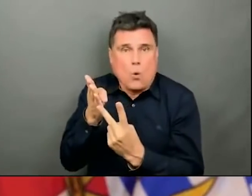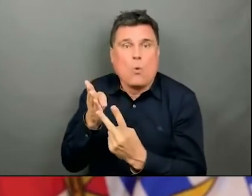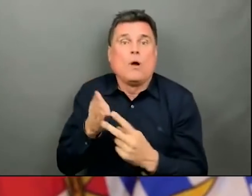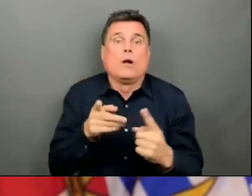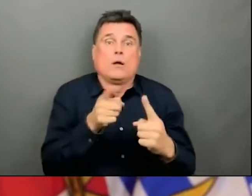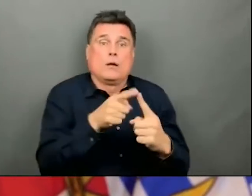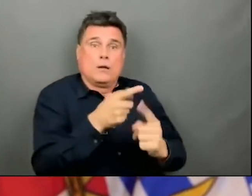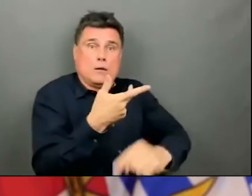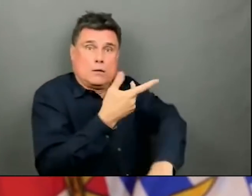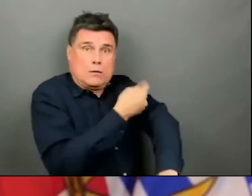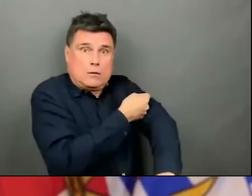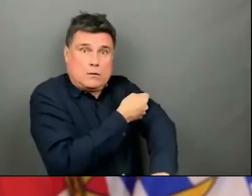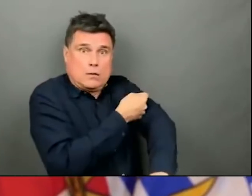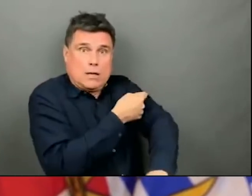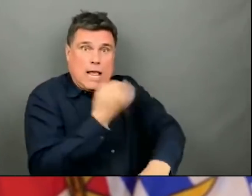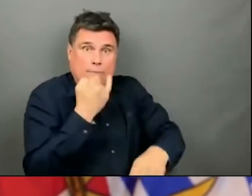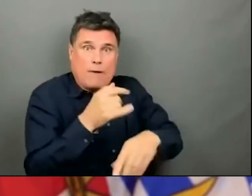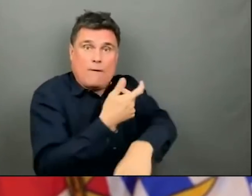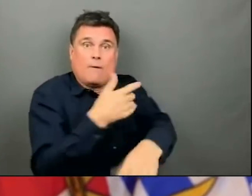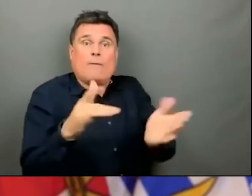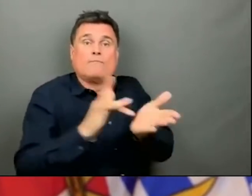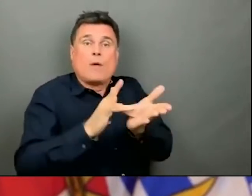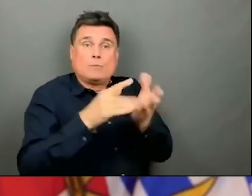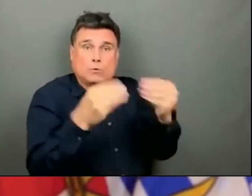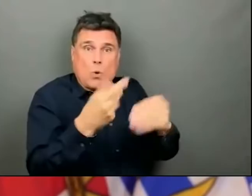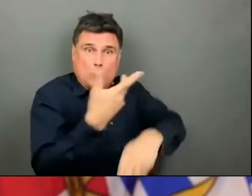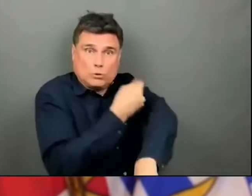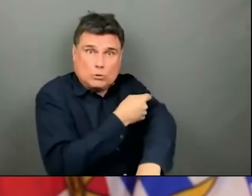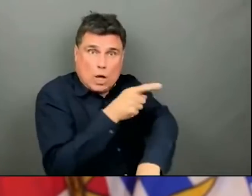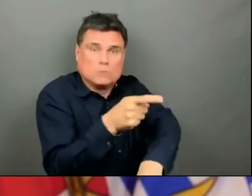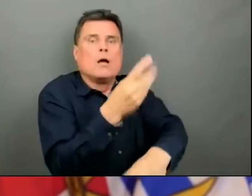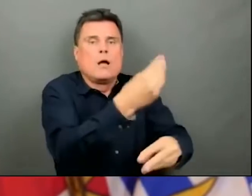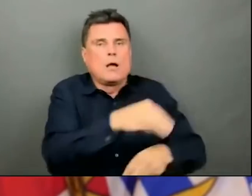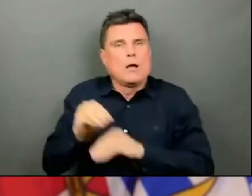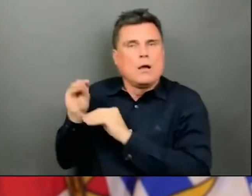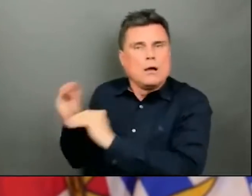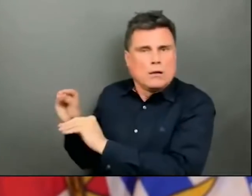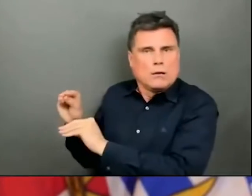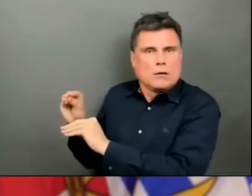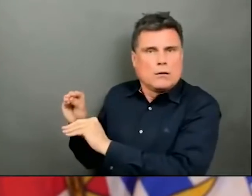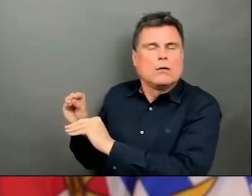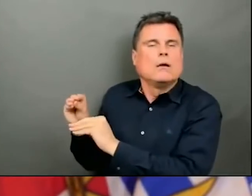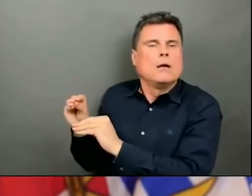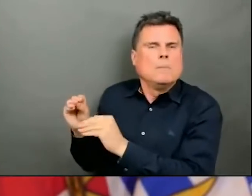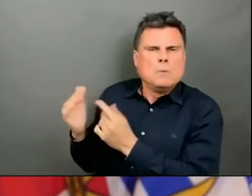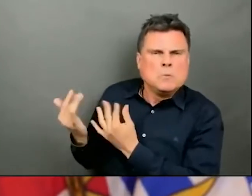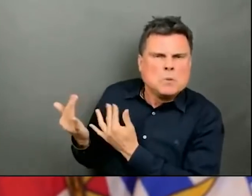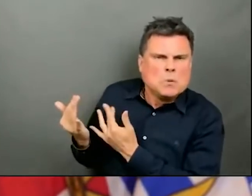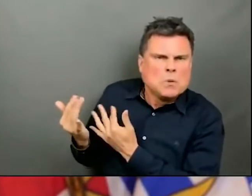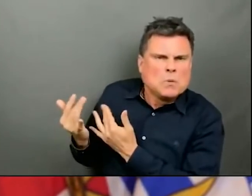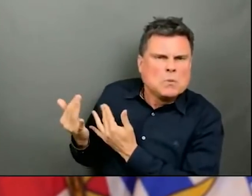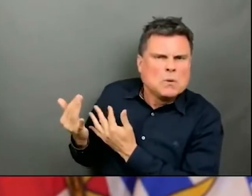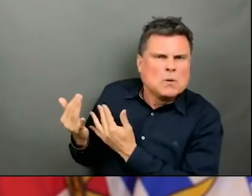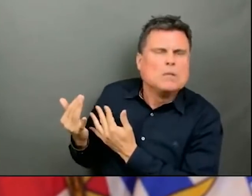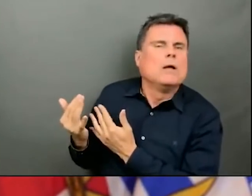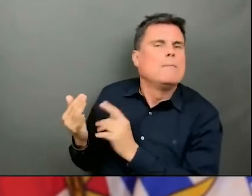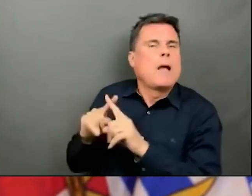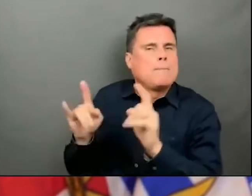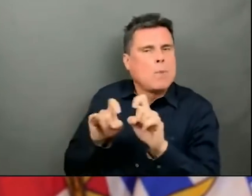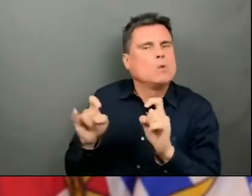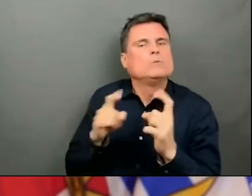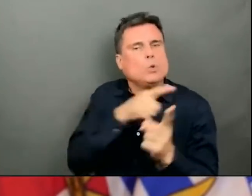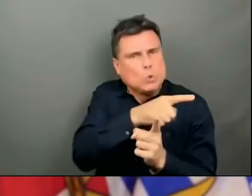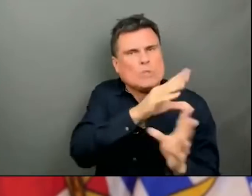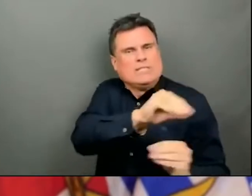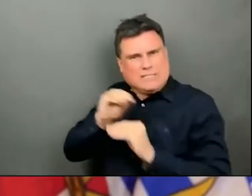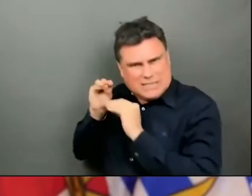to register again with the get vaccinated website, and you may receive both vaccine an invite for your